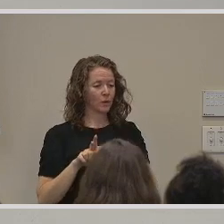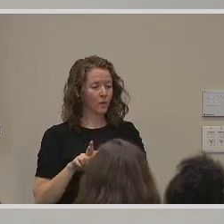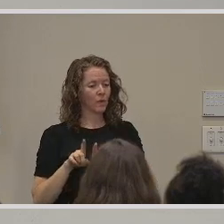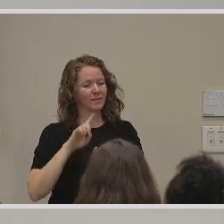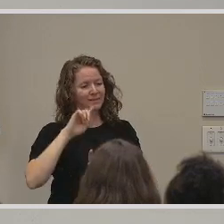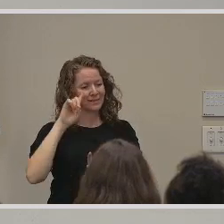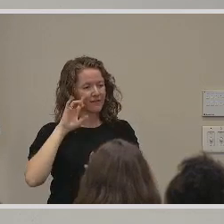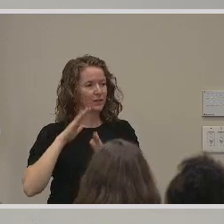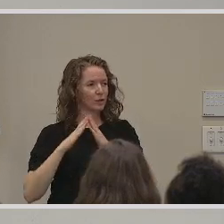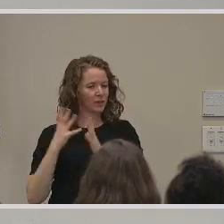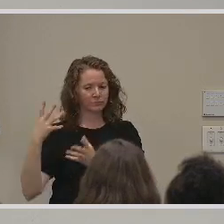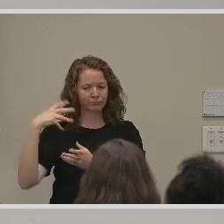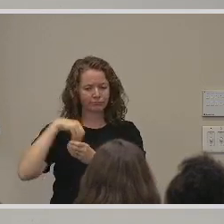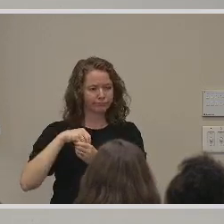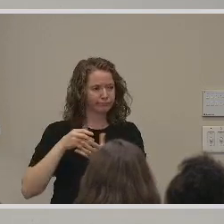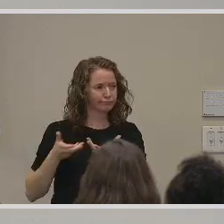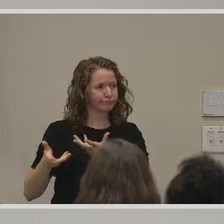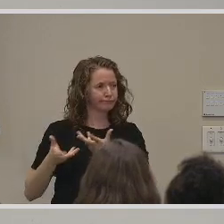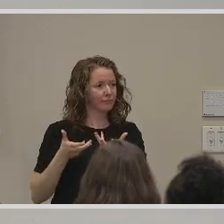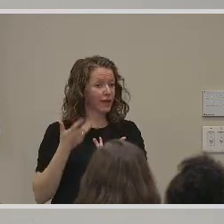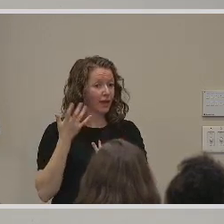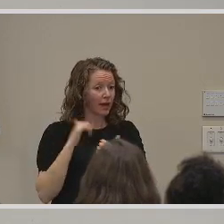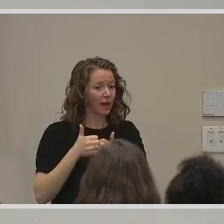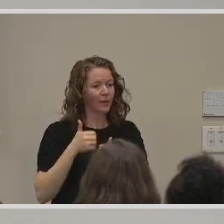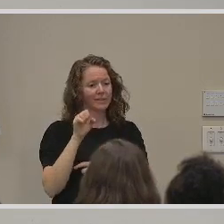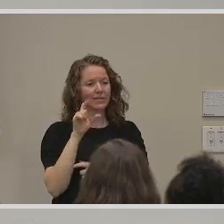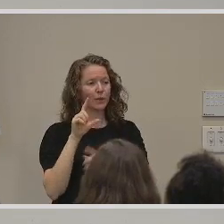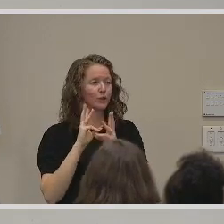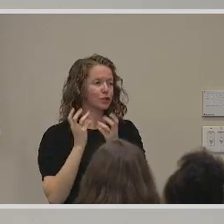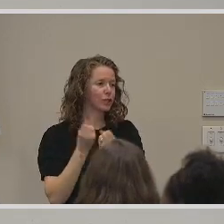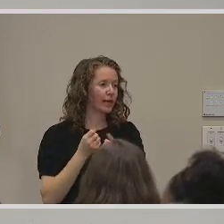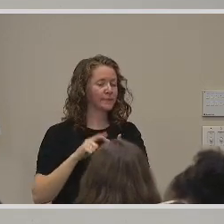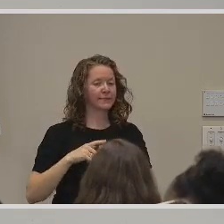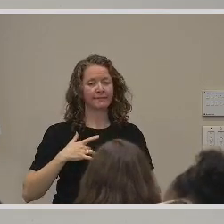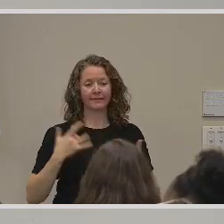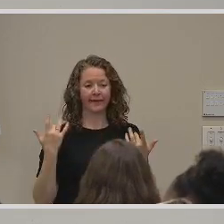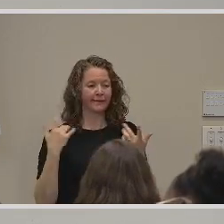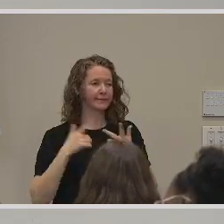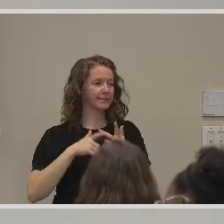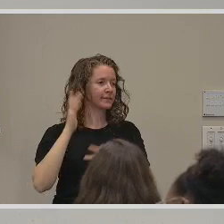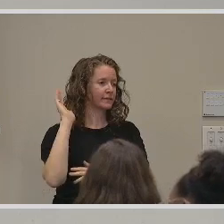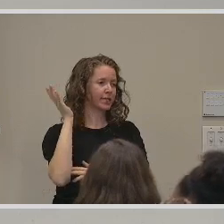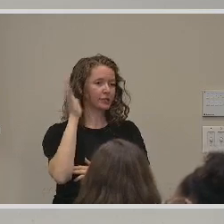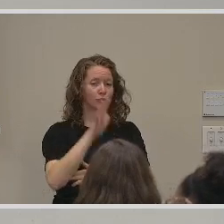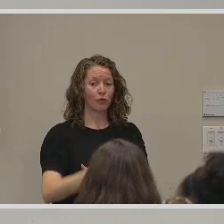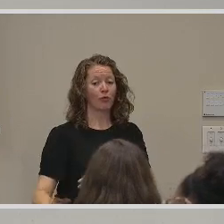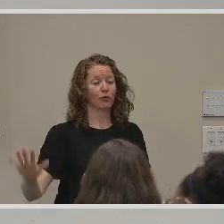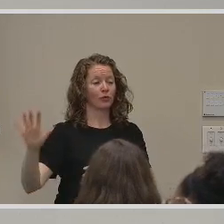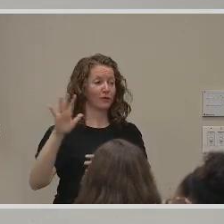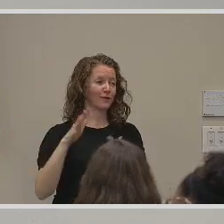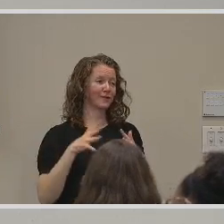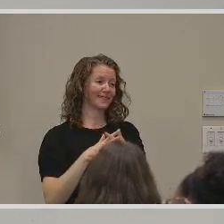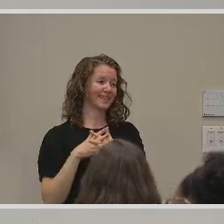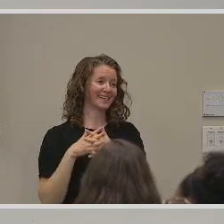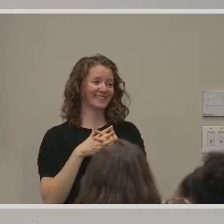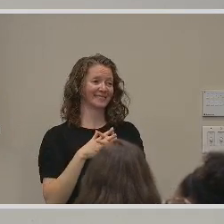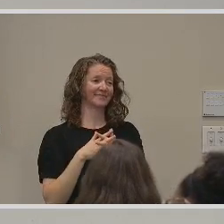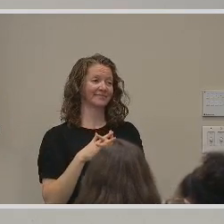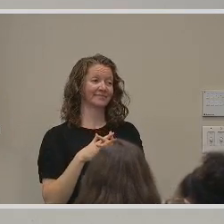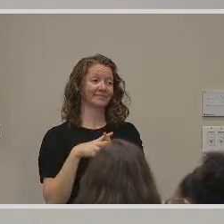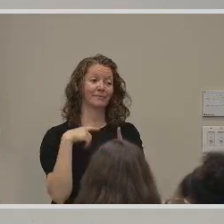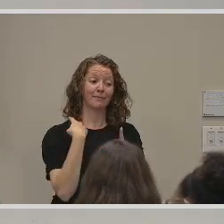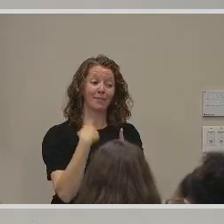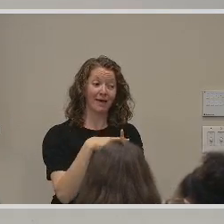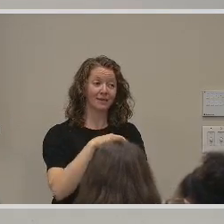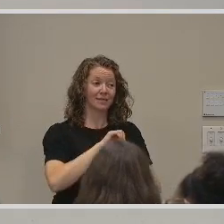the Deaf community by participating in ASL workshops, attending ASL events, and delivering lectures across the United States. Moreover, she is a